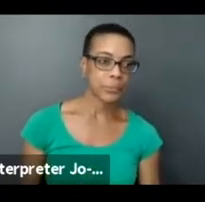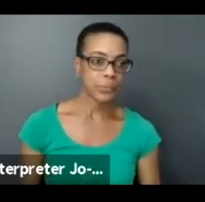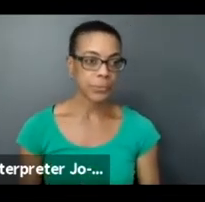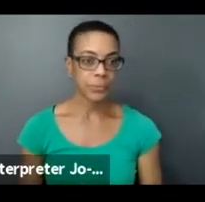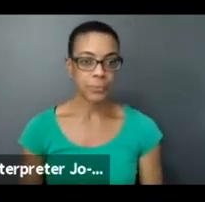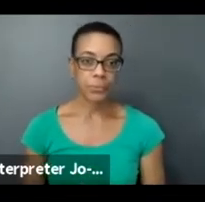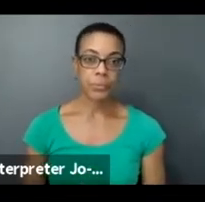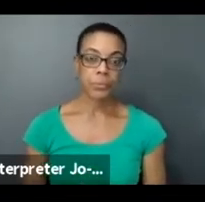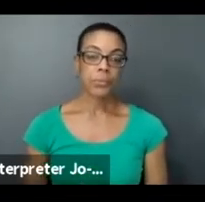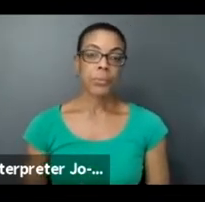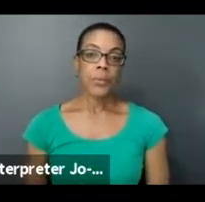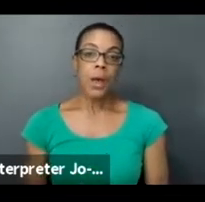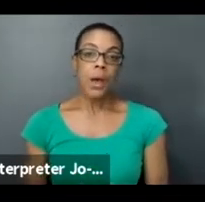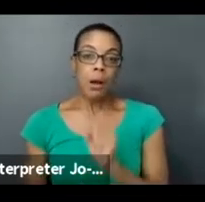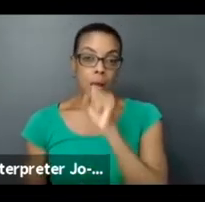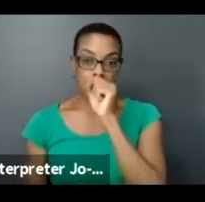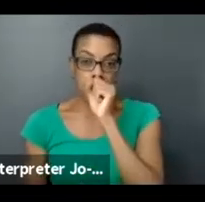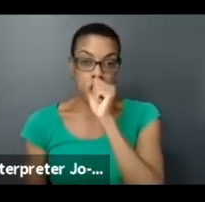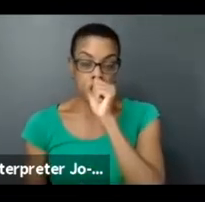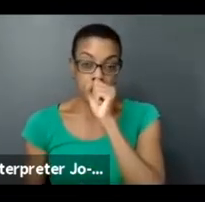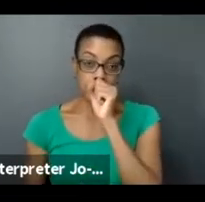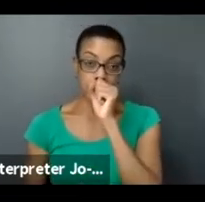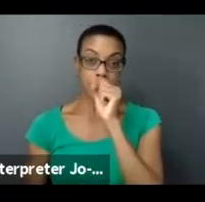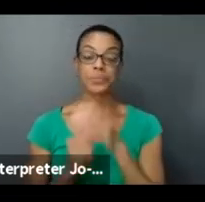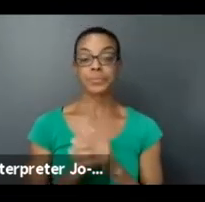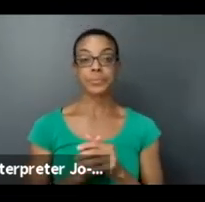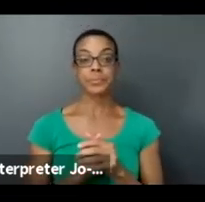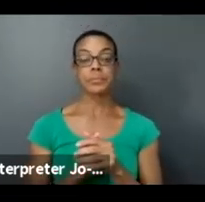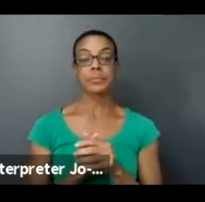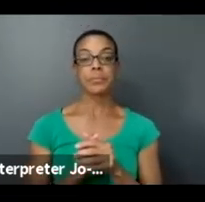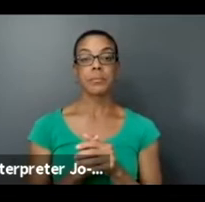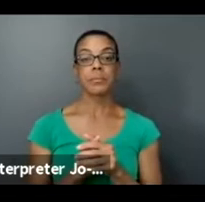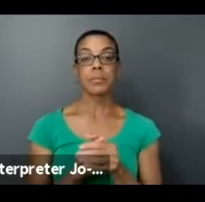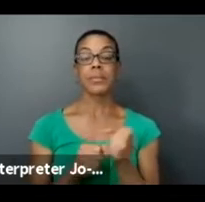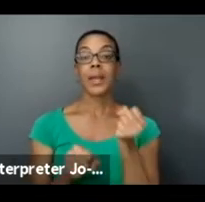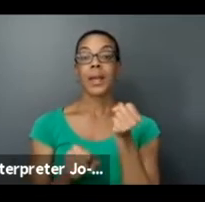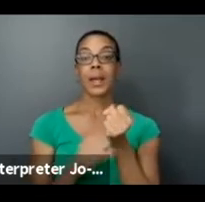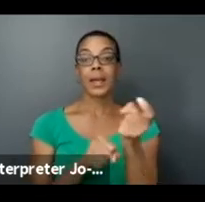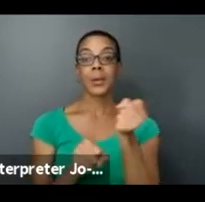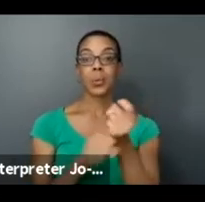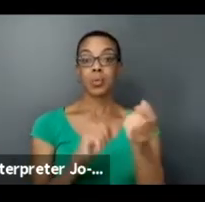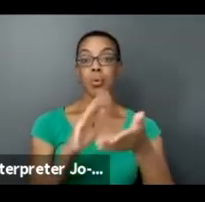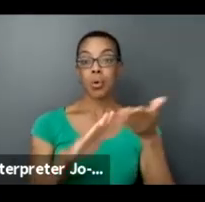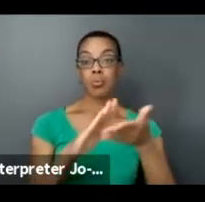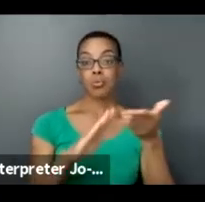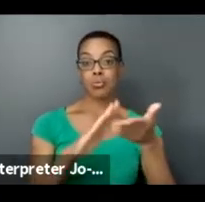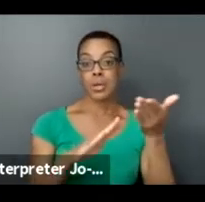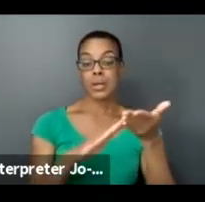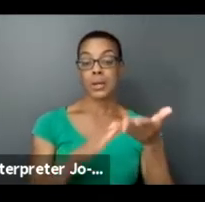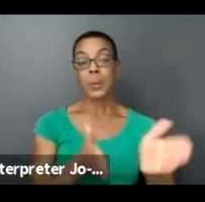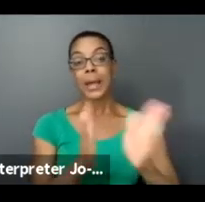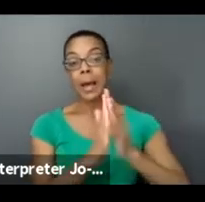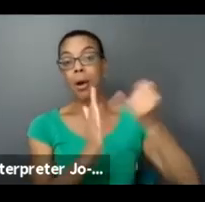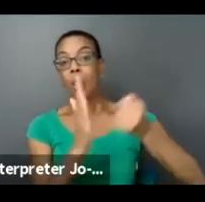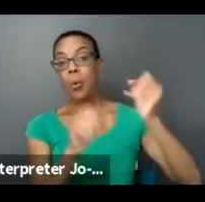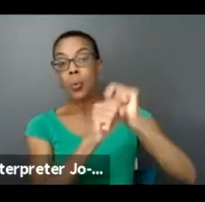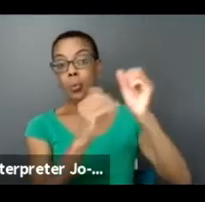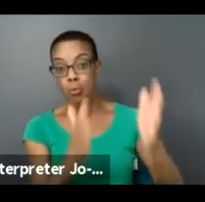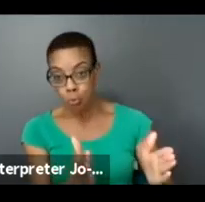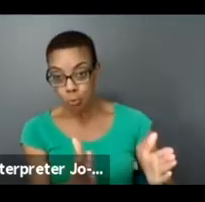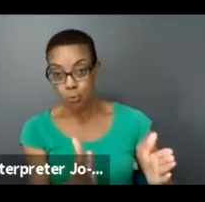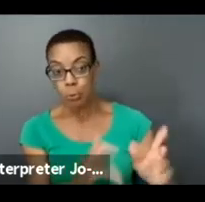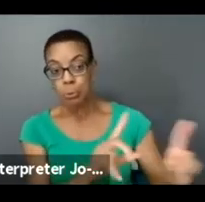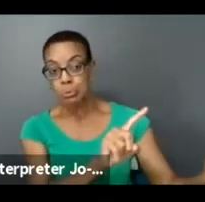So some thoughts on annual operating. We asked arts workers who support